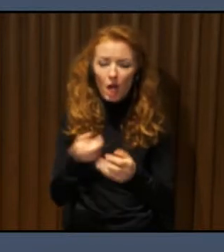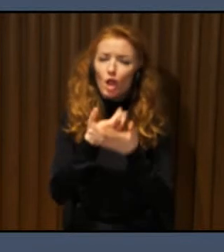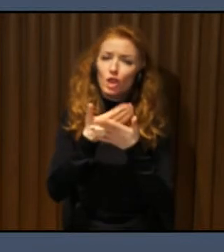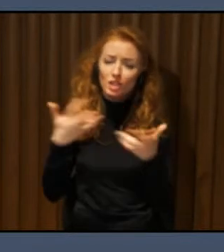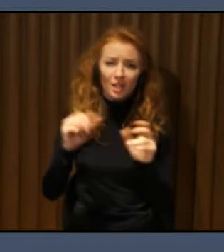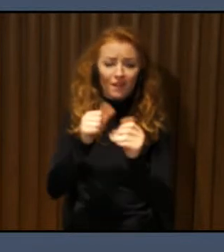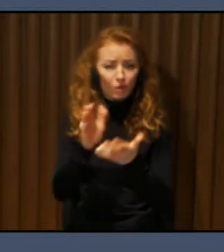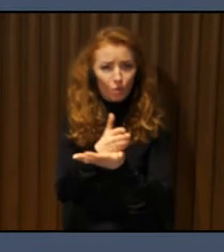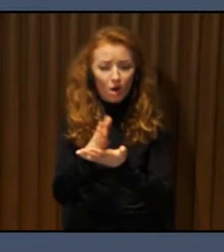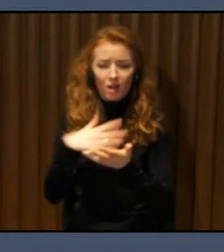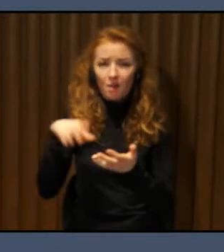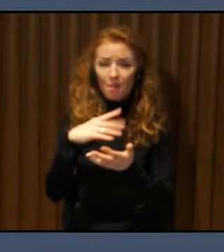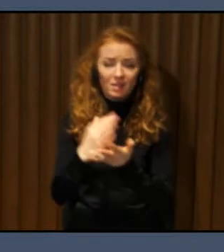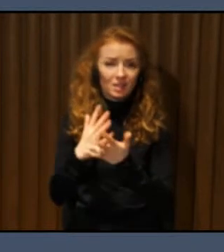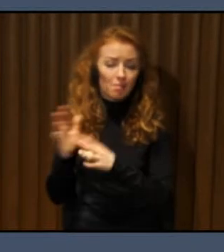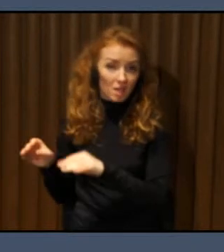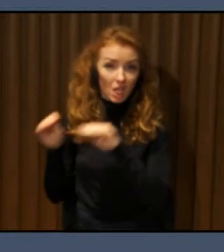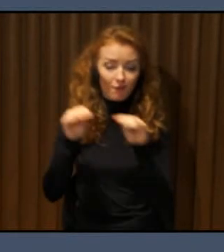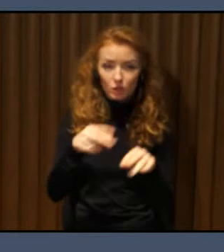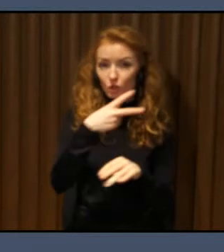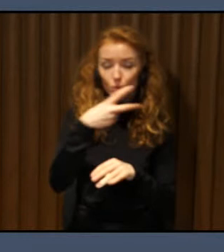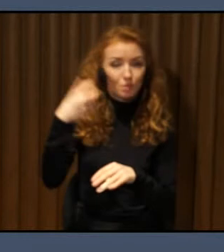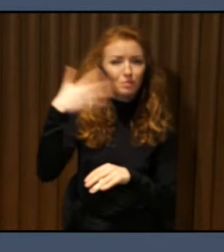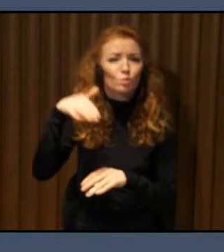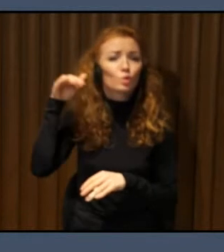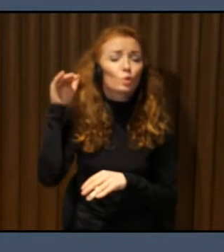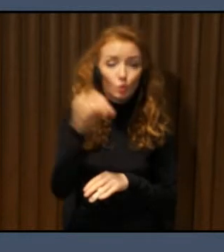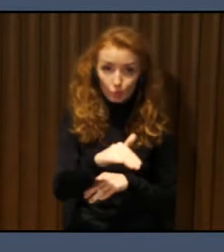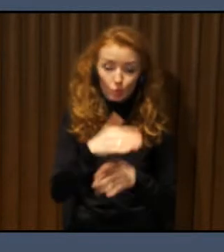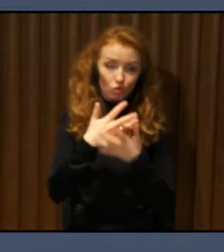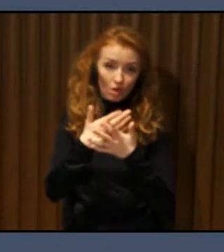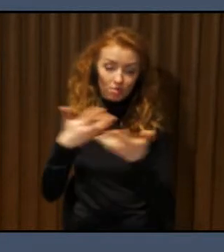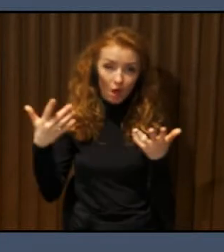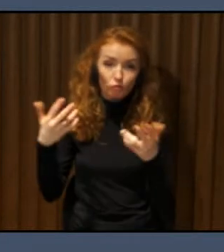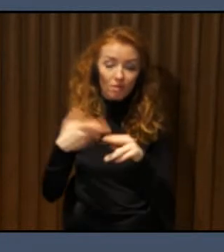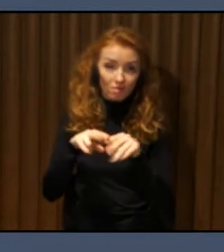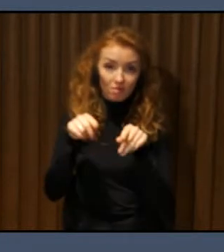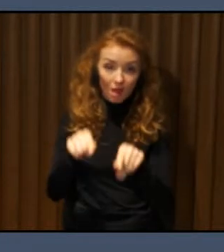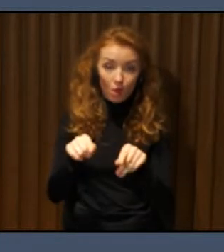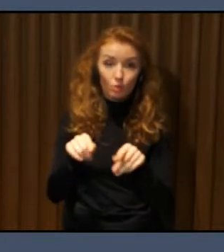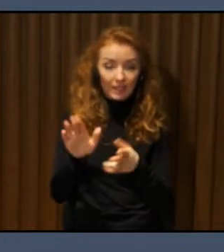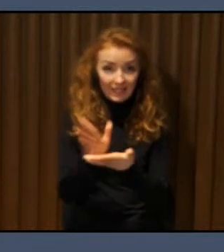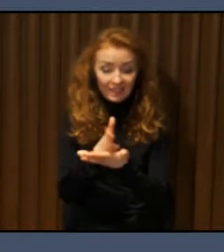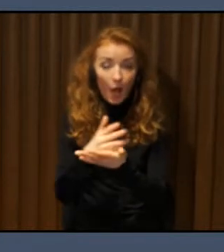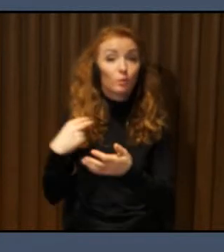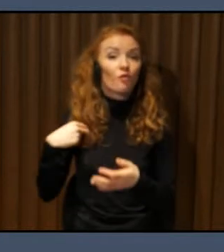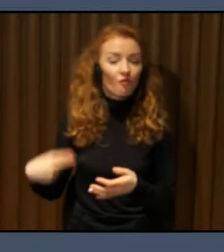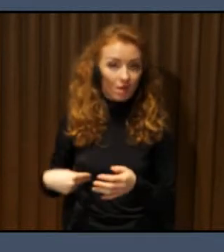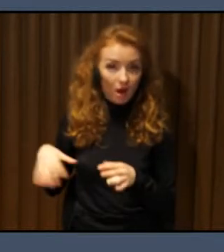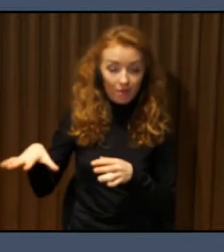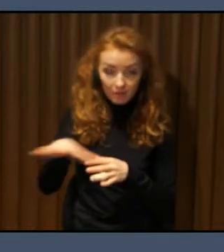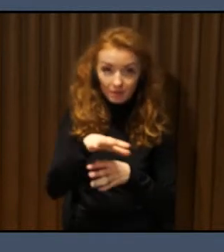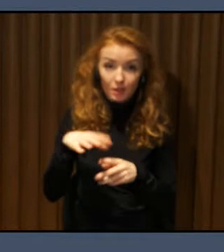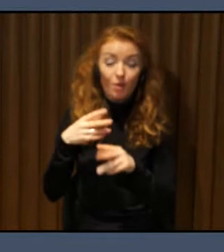,000 units only in France, for example. So it's a remote activation